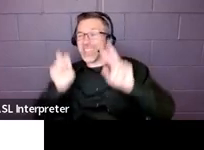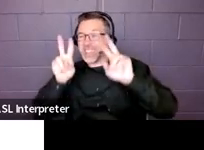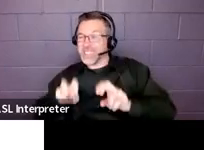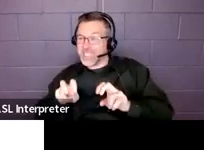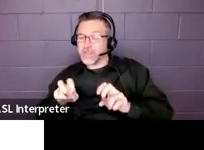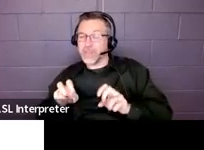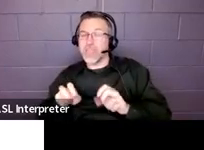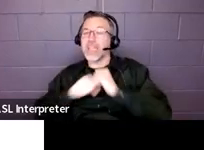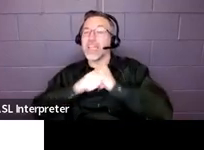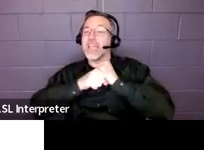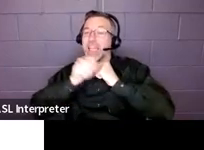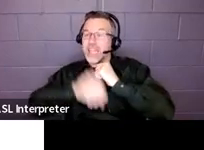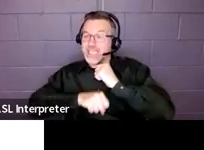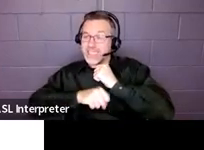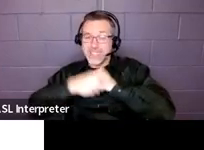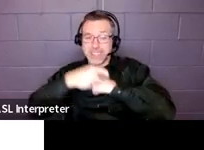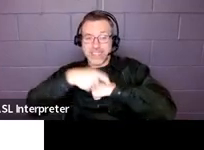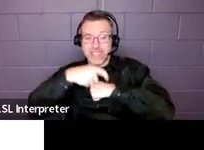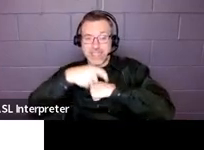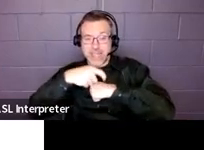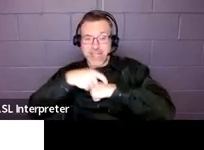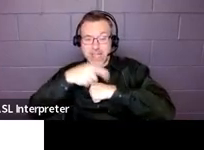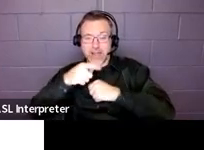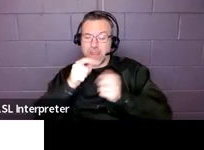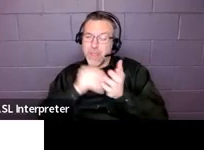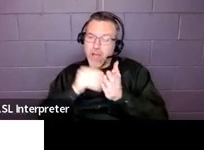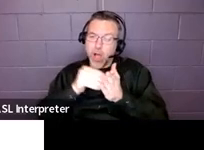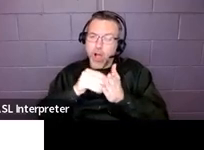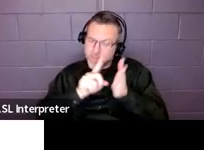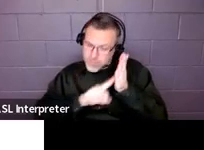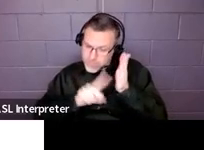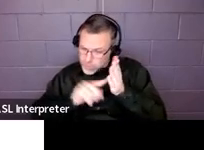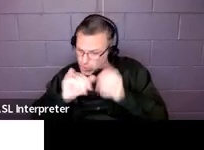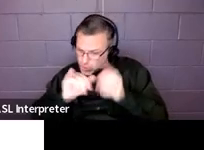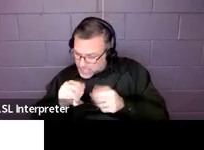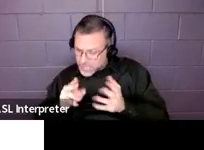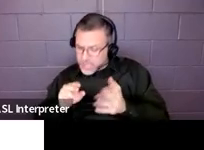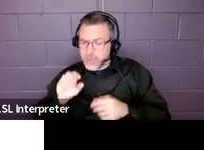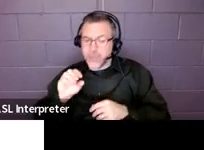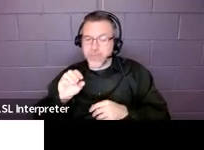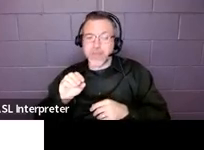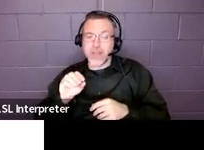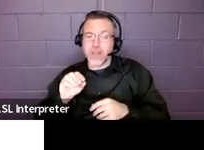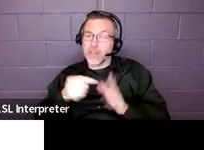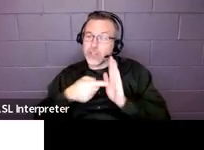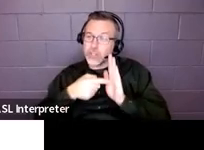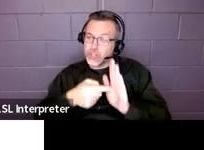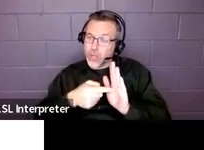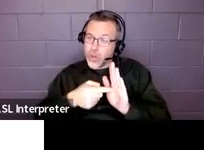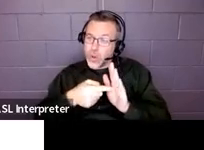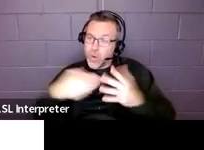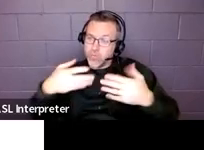extended time, you know, frequent check-ins and outline prior to introducing the material, that's not going to work on those assessments.